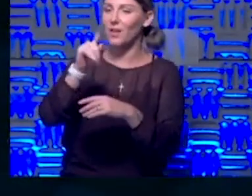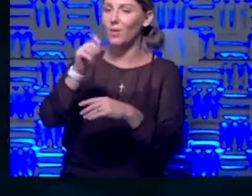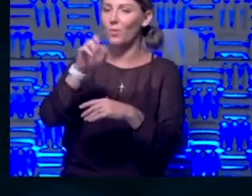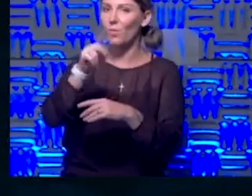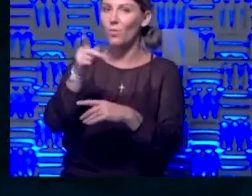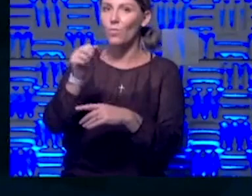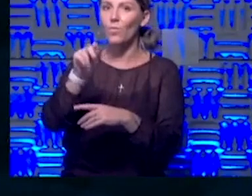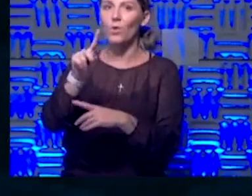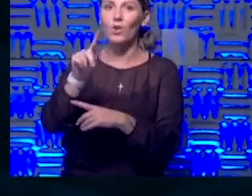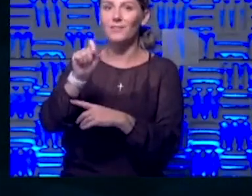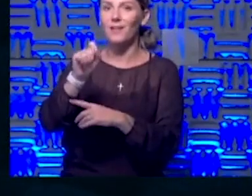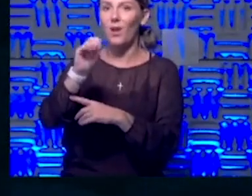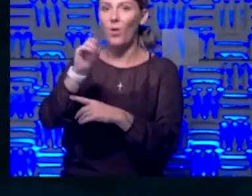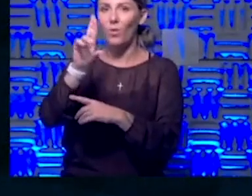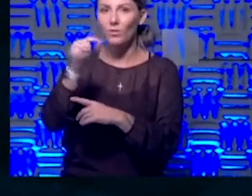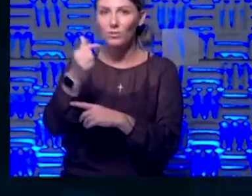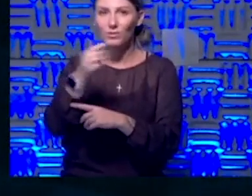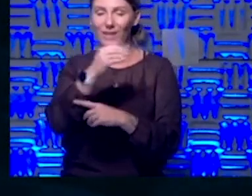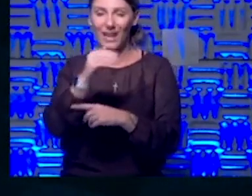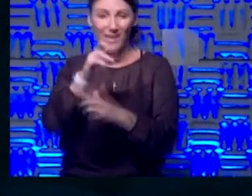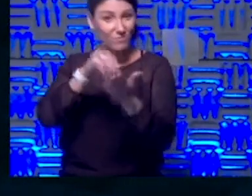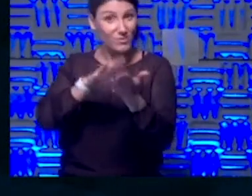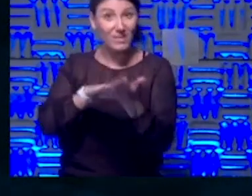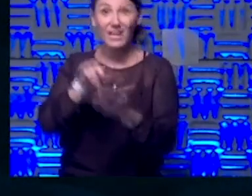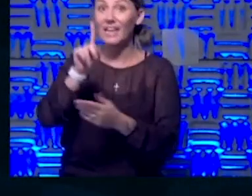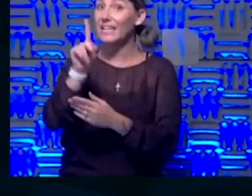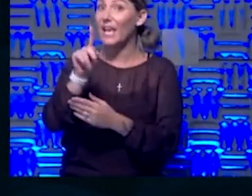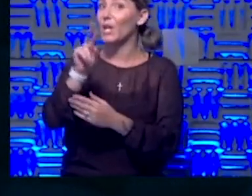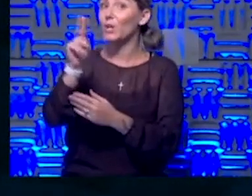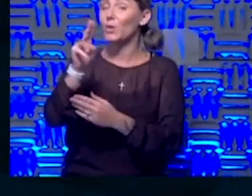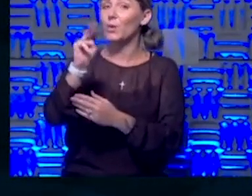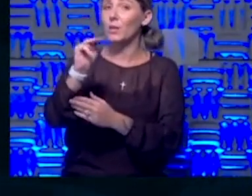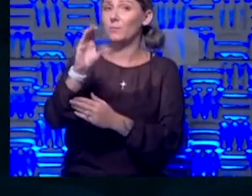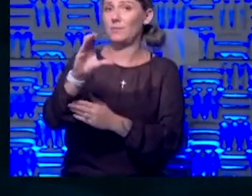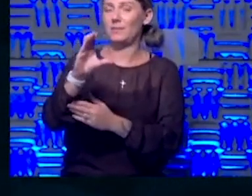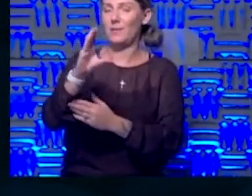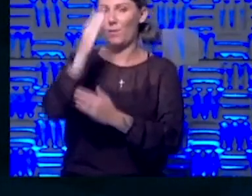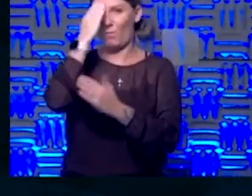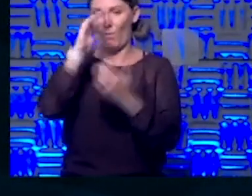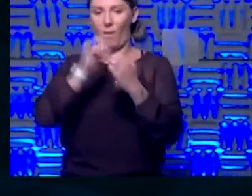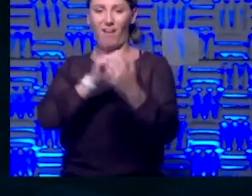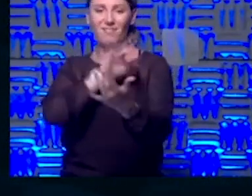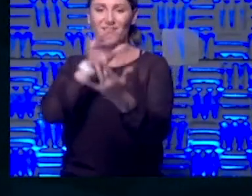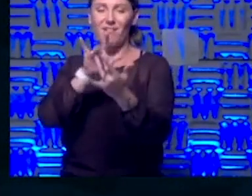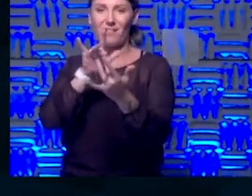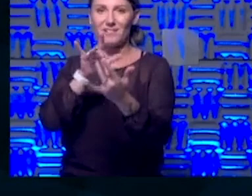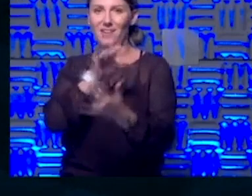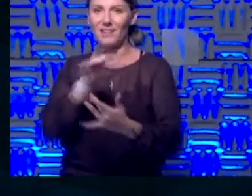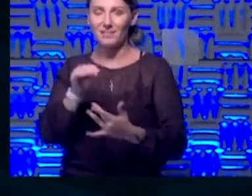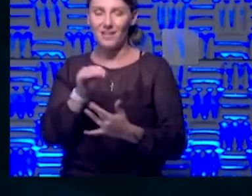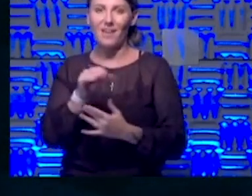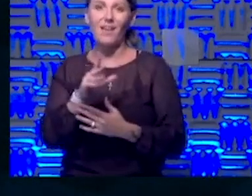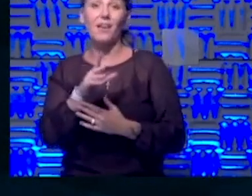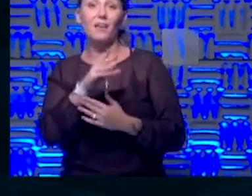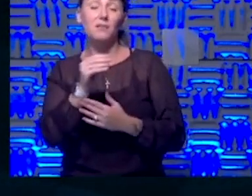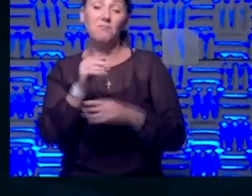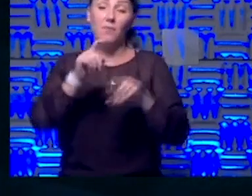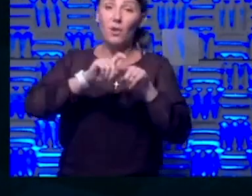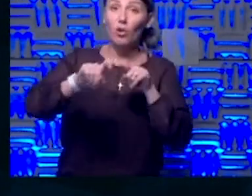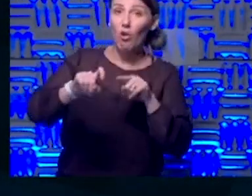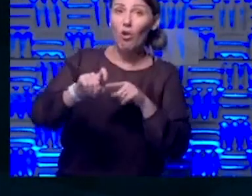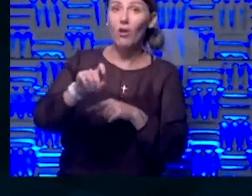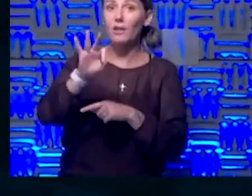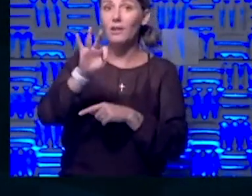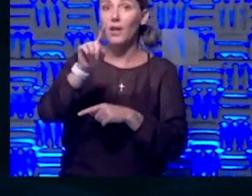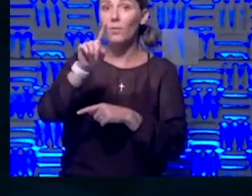identify that you're KUMC so we know how to contact you and where to reach out to you. Or you can call us at